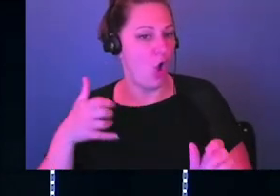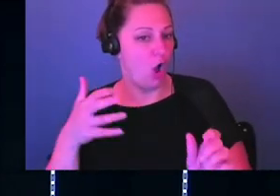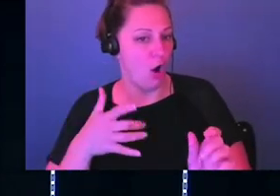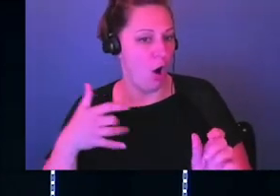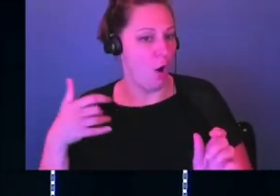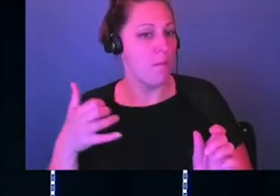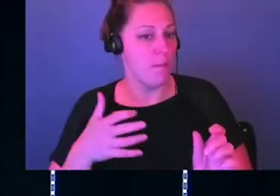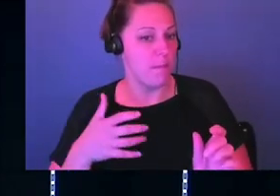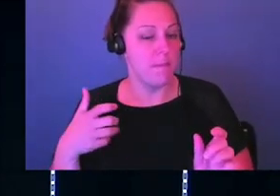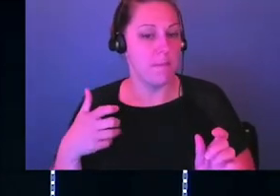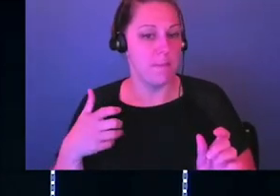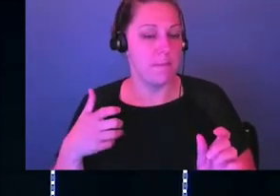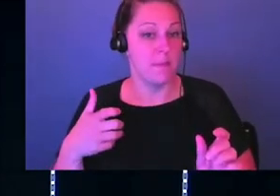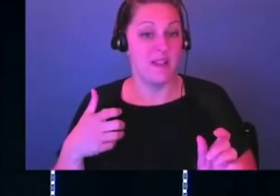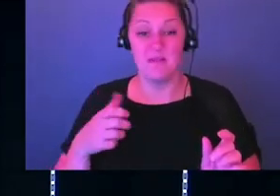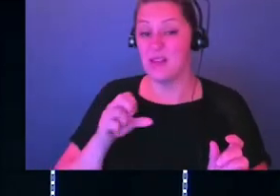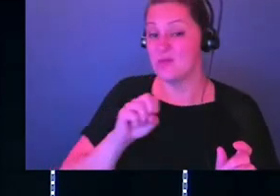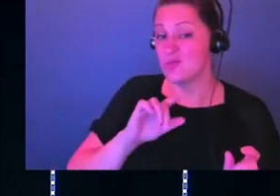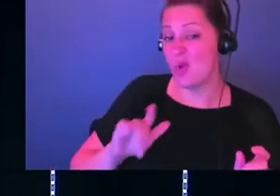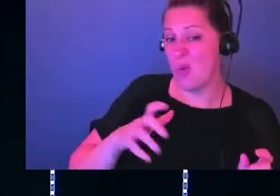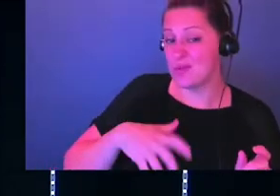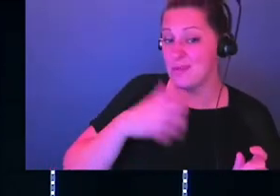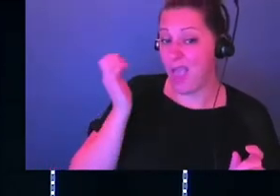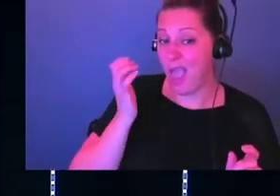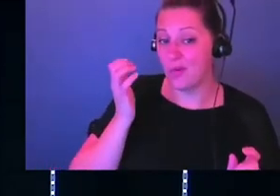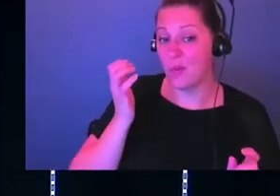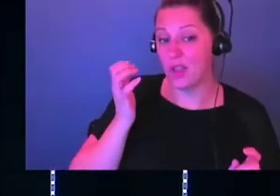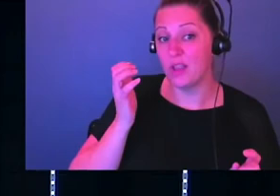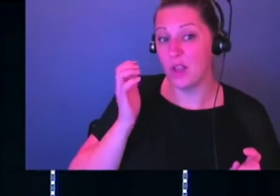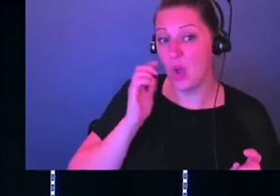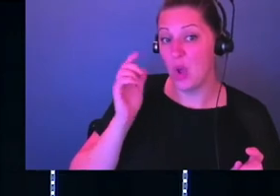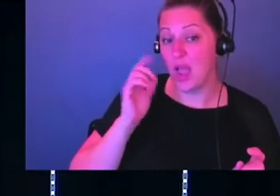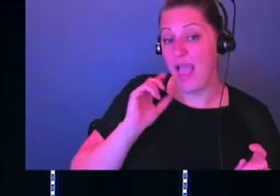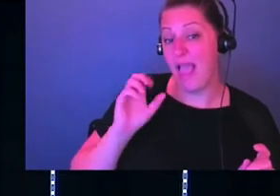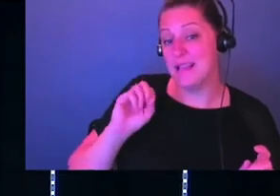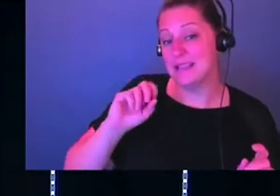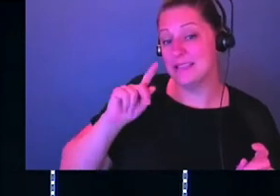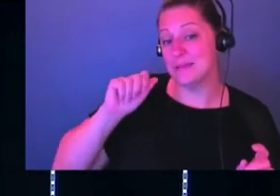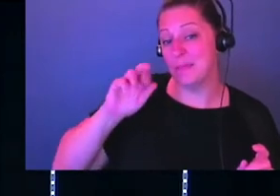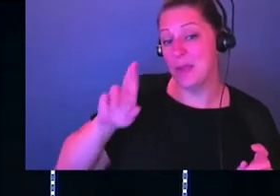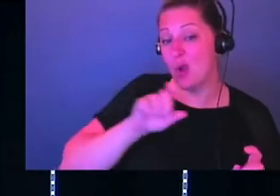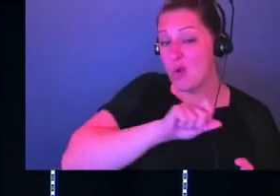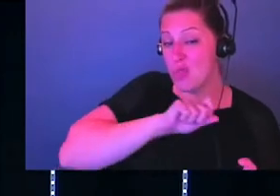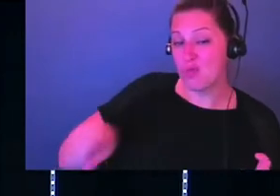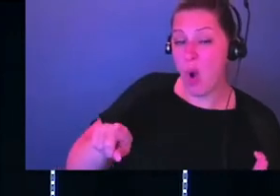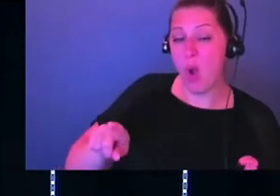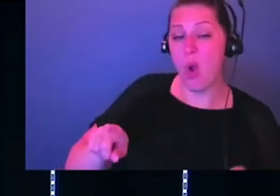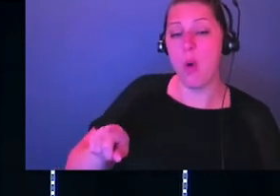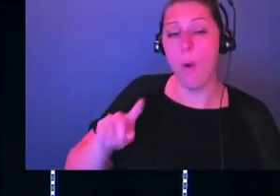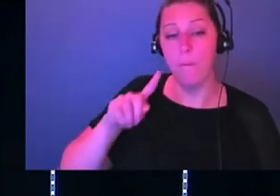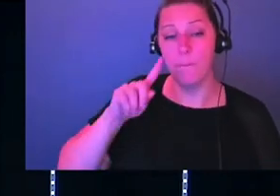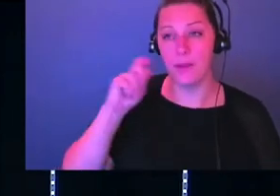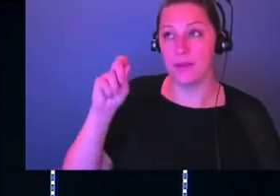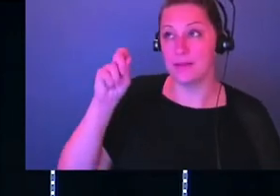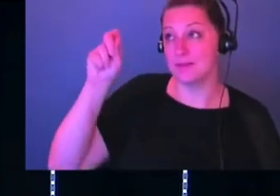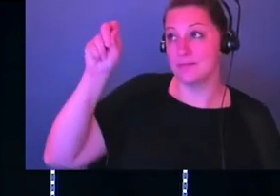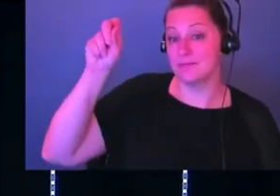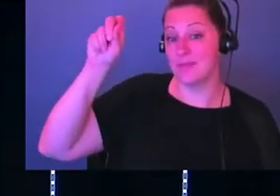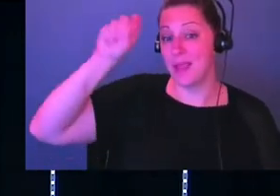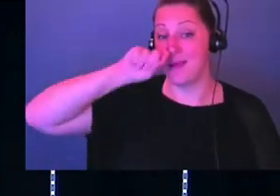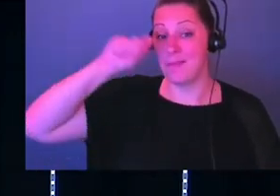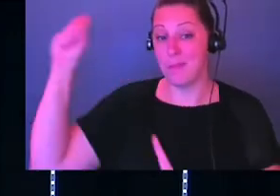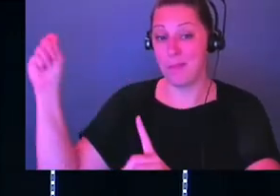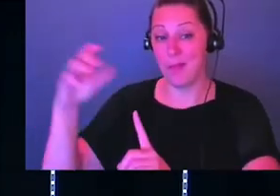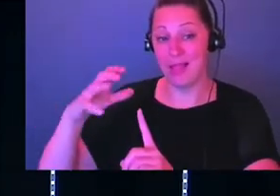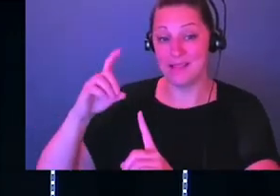Saul was so angry sometimes because of what's been happening to him that he would throw spears at David because he knew that God had placed an anointing on David to be the